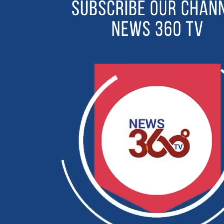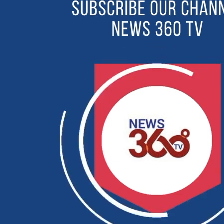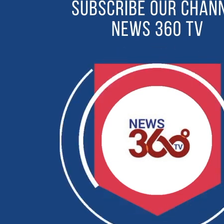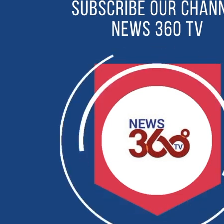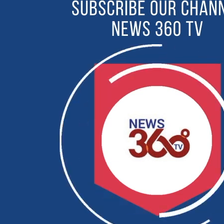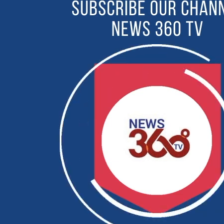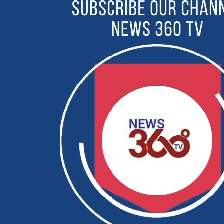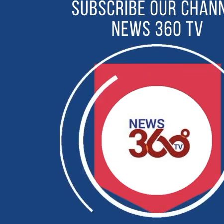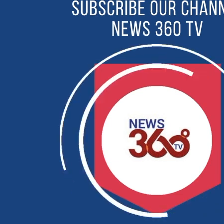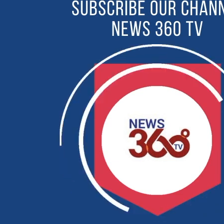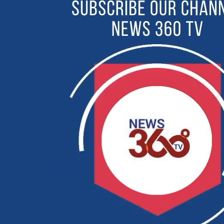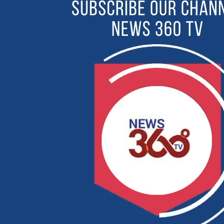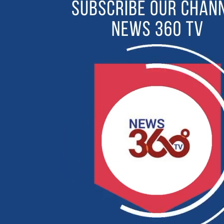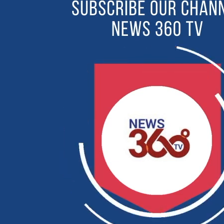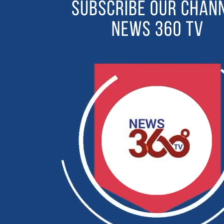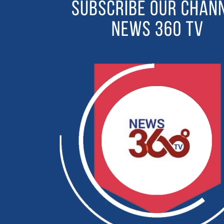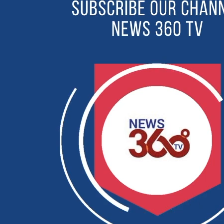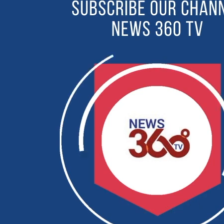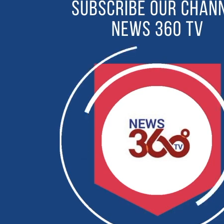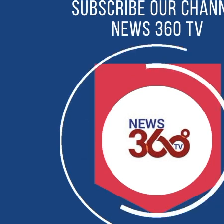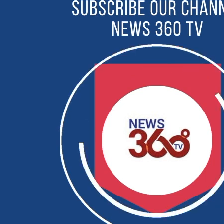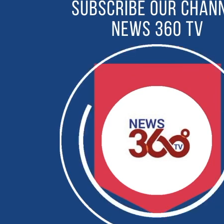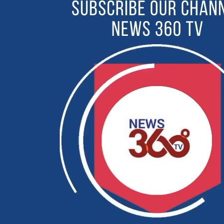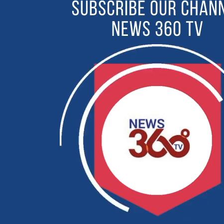reporting it it's website. Okay.